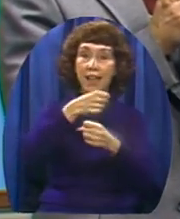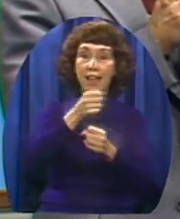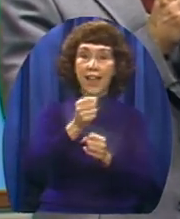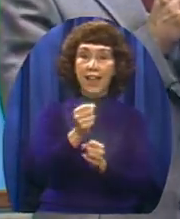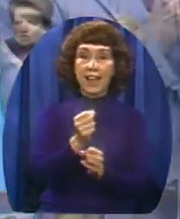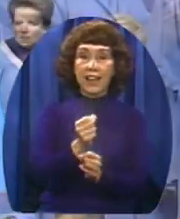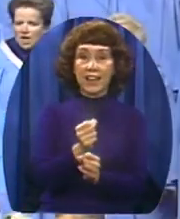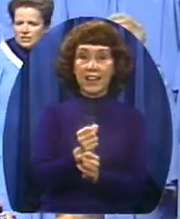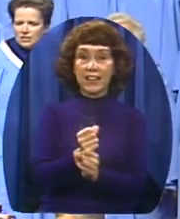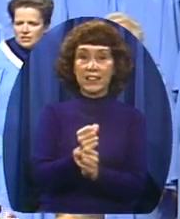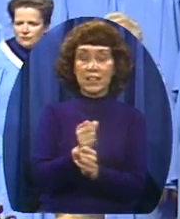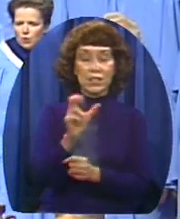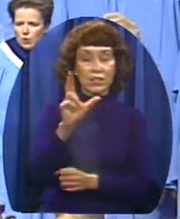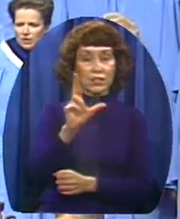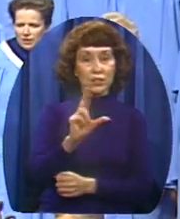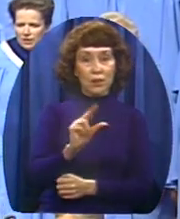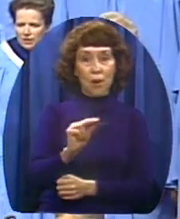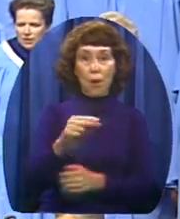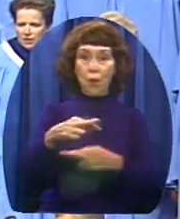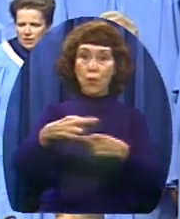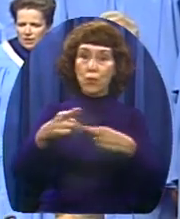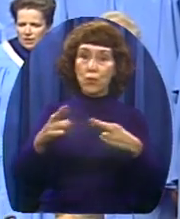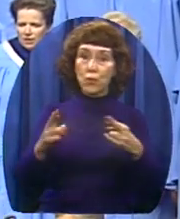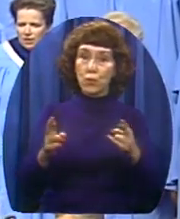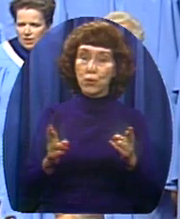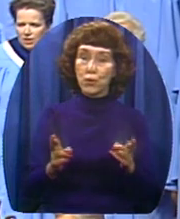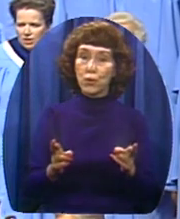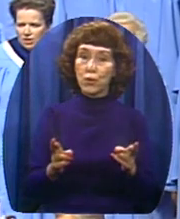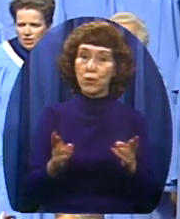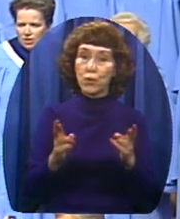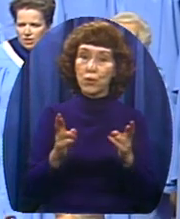Just for Him